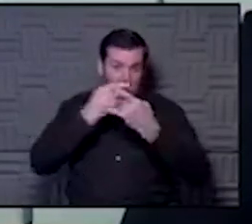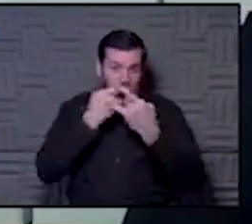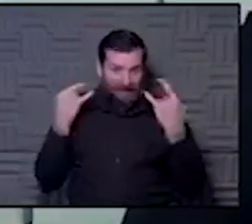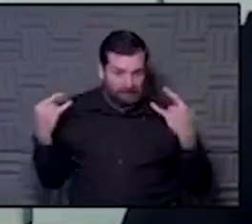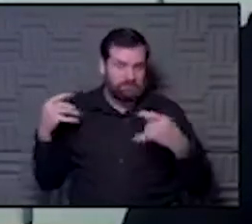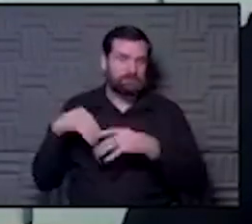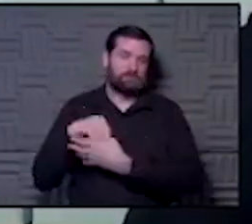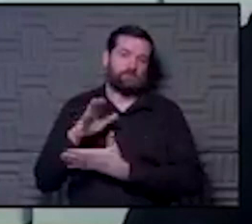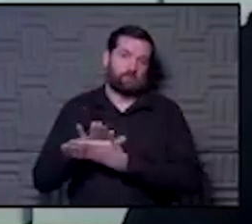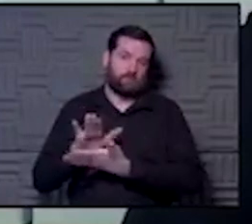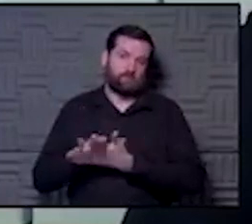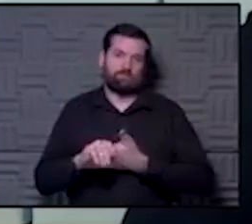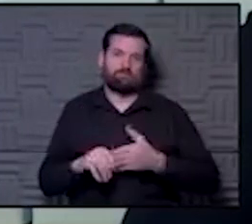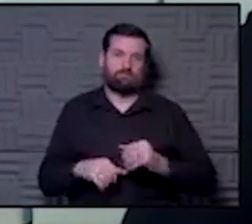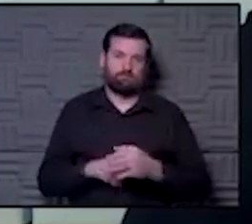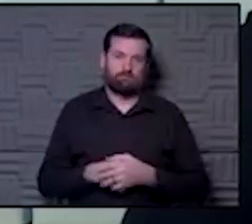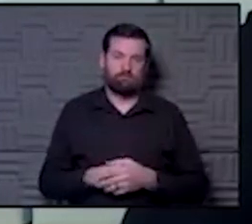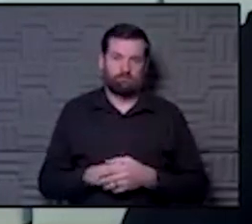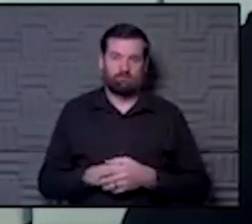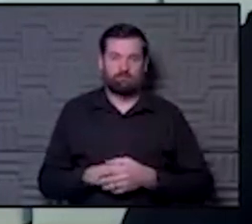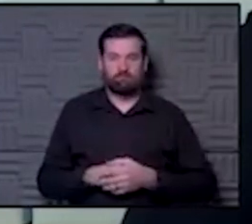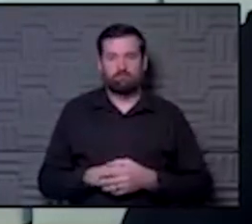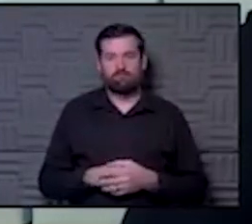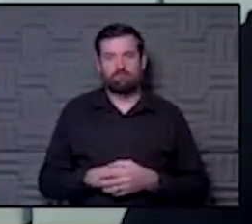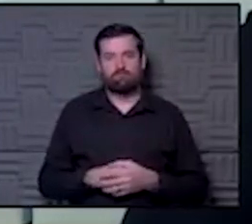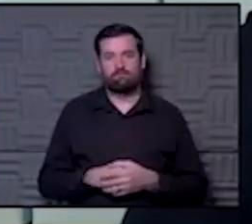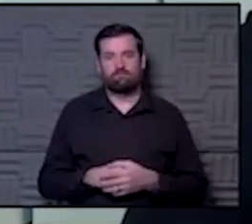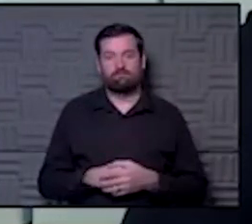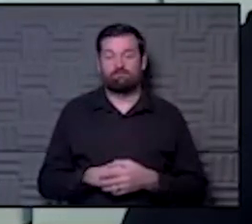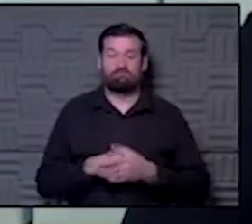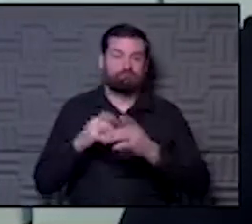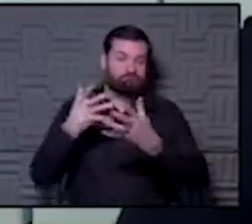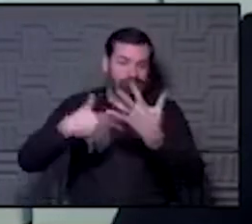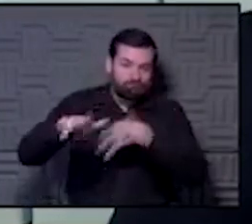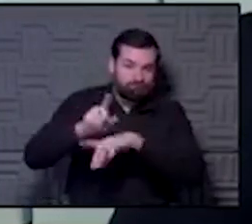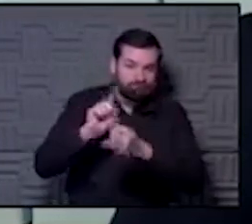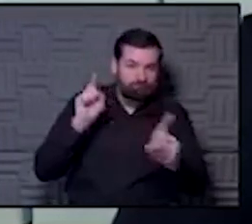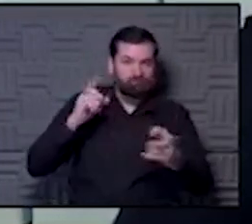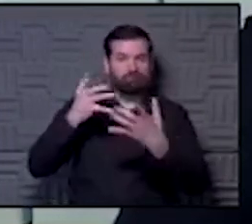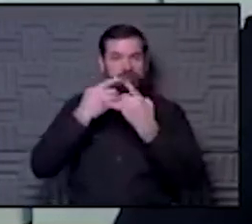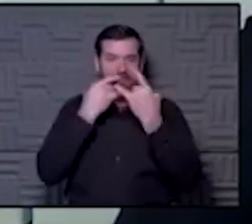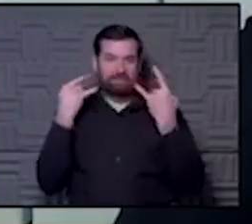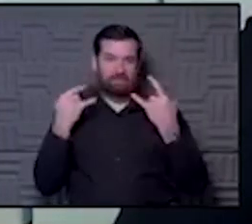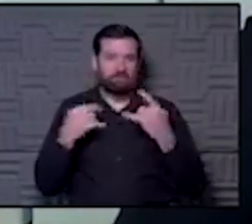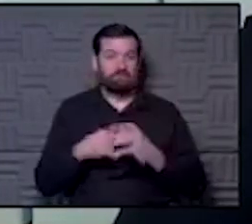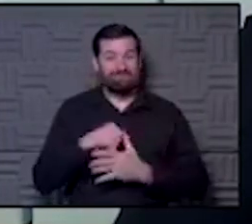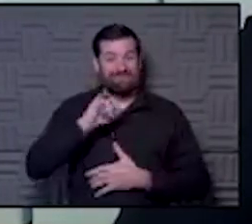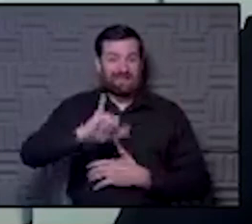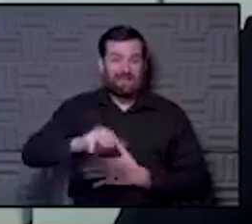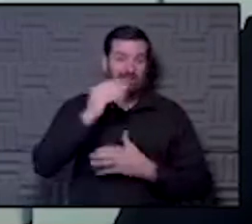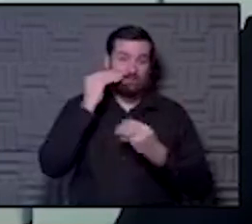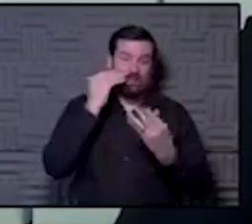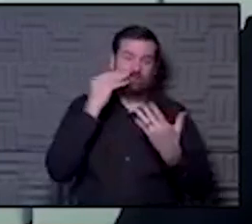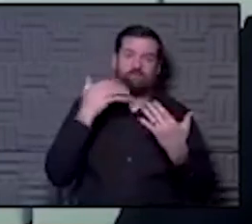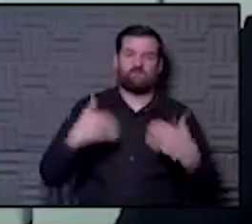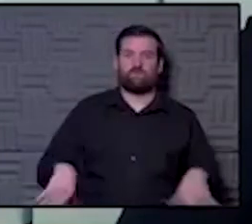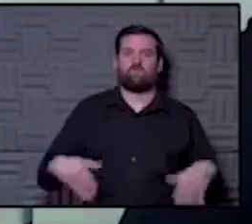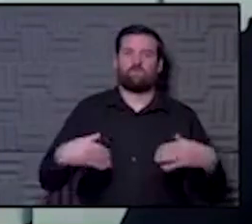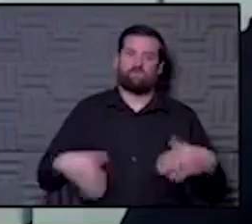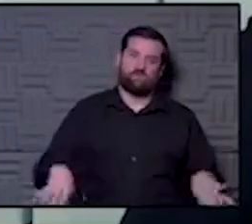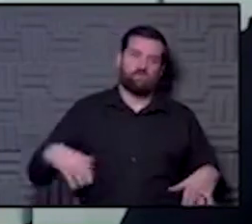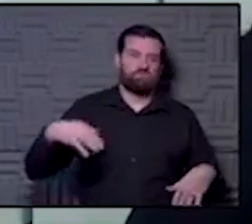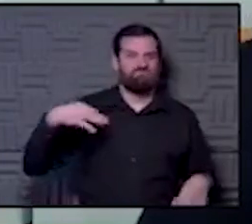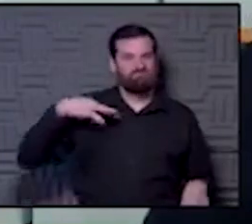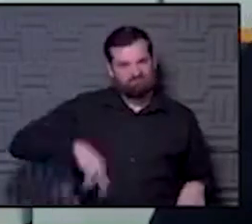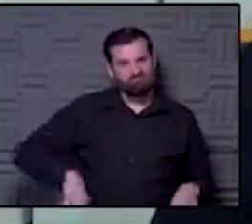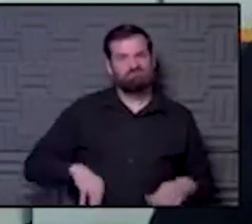schools were using the appropriate protections, right? Distancing and masks. And so that data is really helpful. So